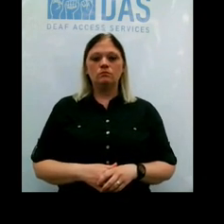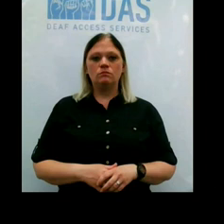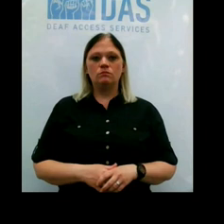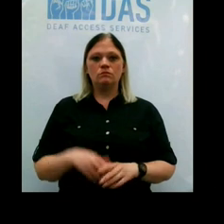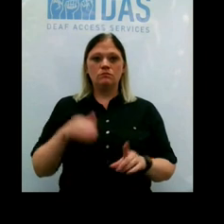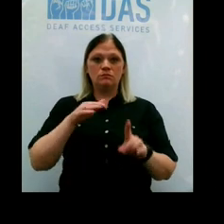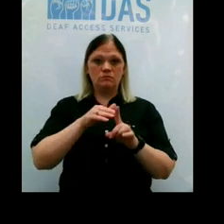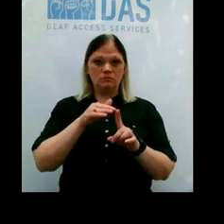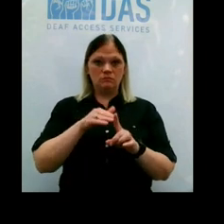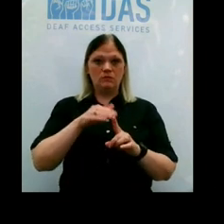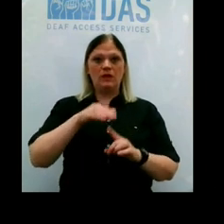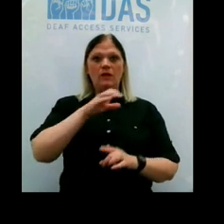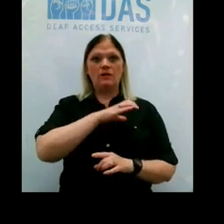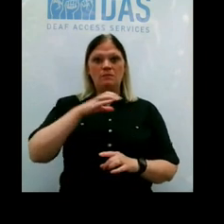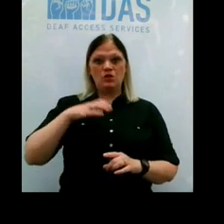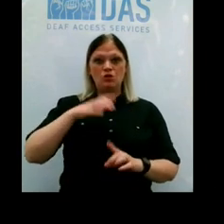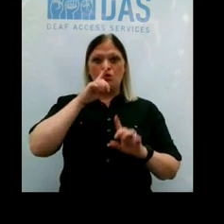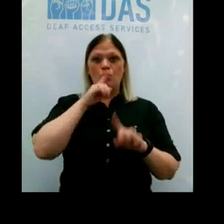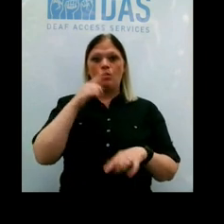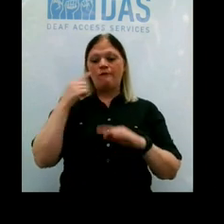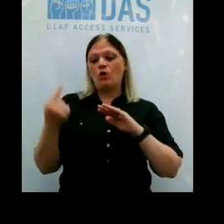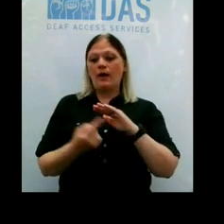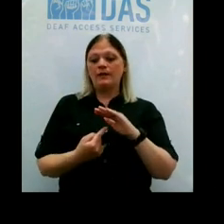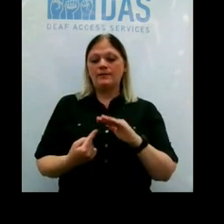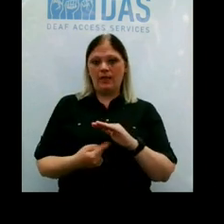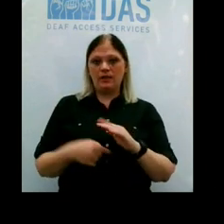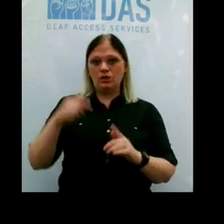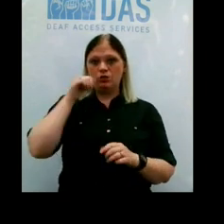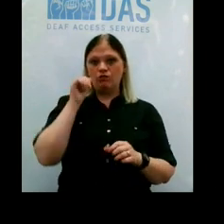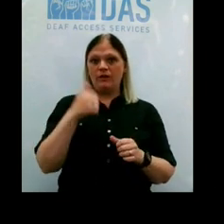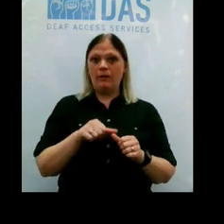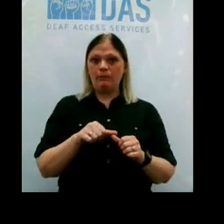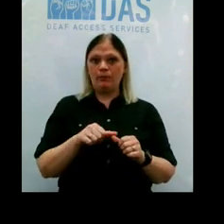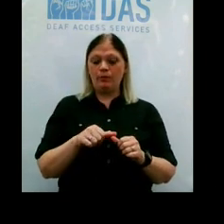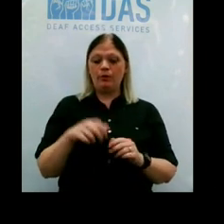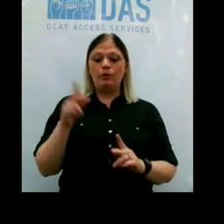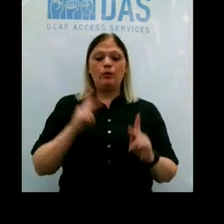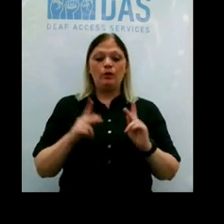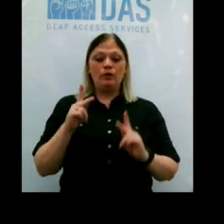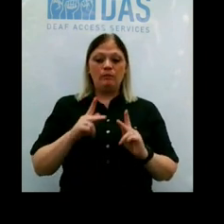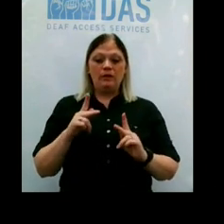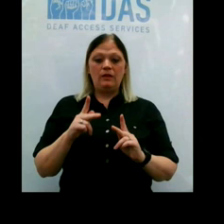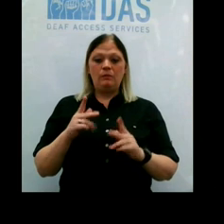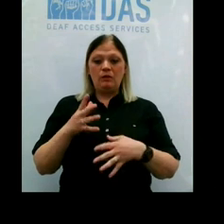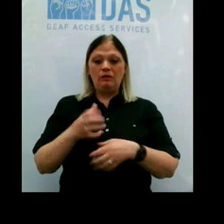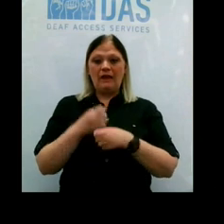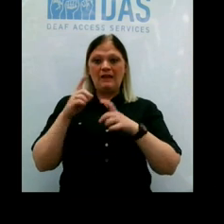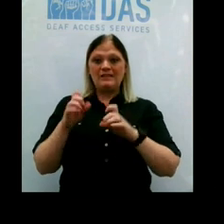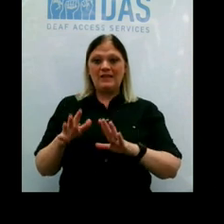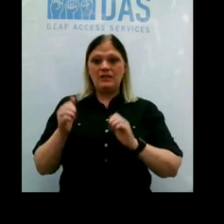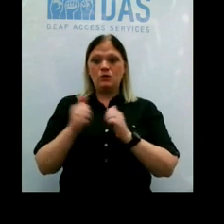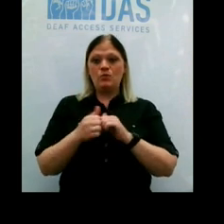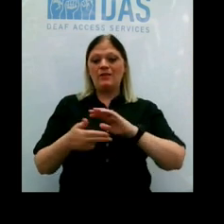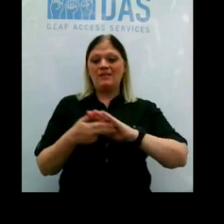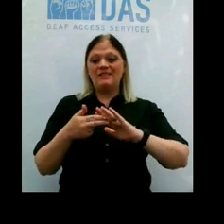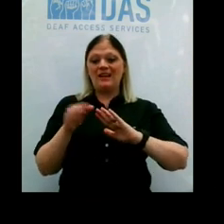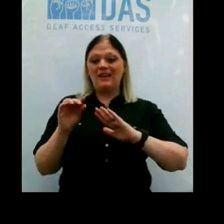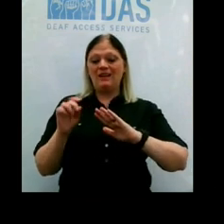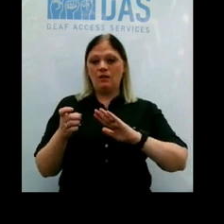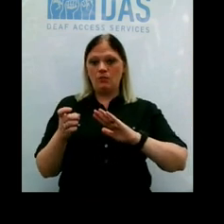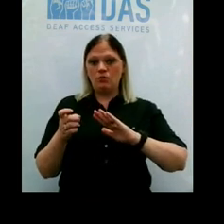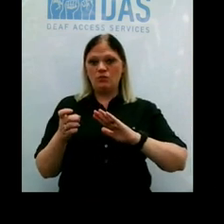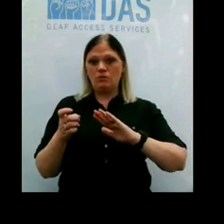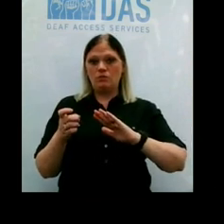about the commissioner's orders for isolation, because remember, the people are getting tested with a diagnostic test to get